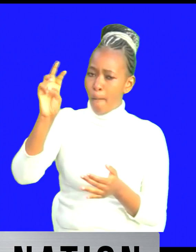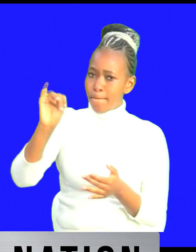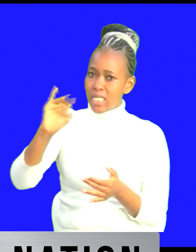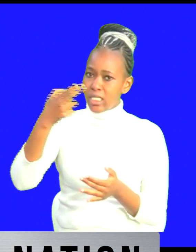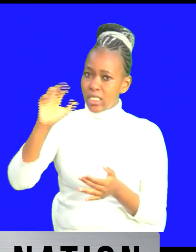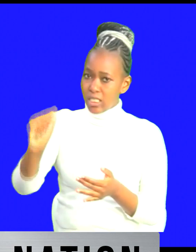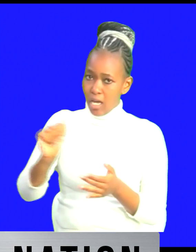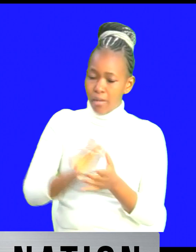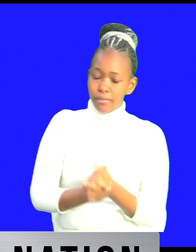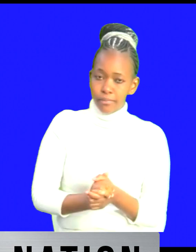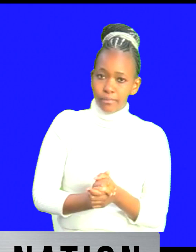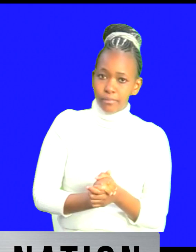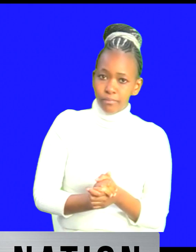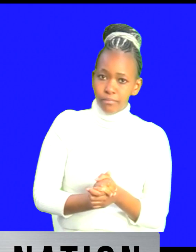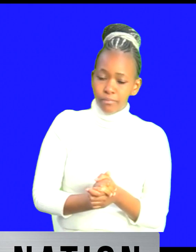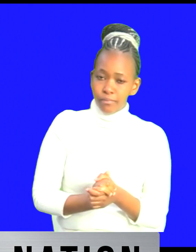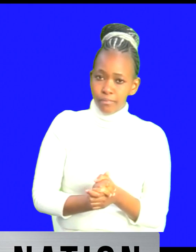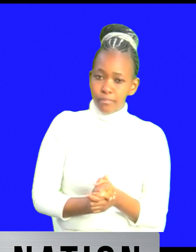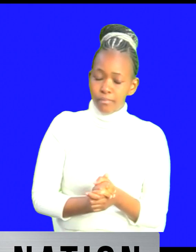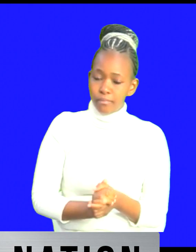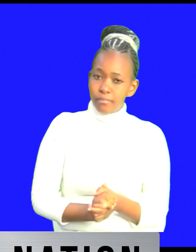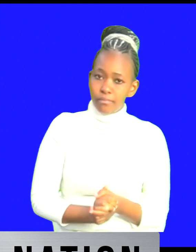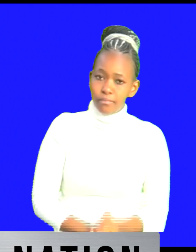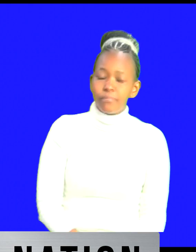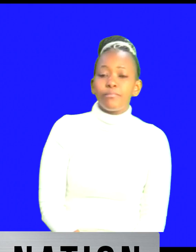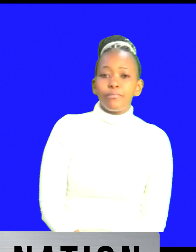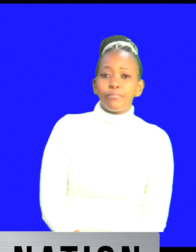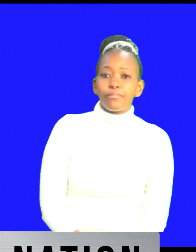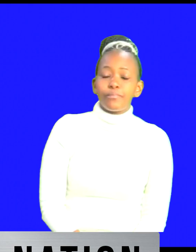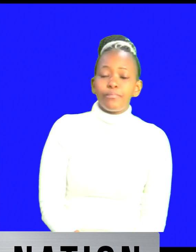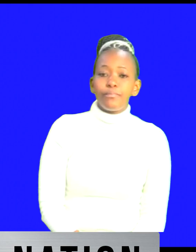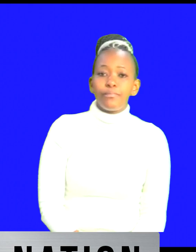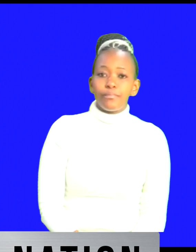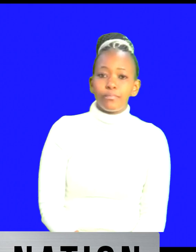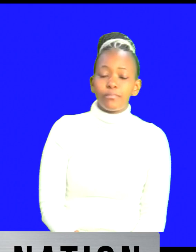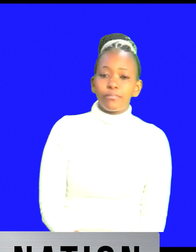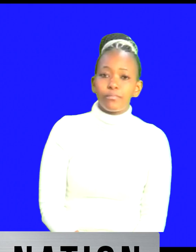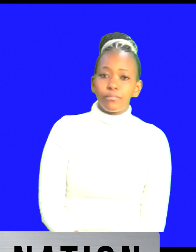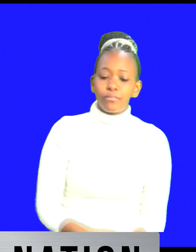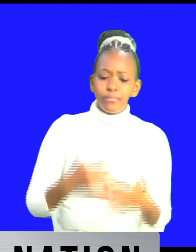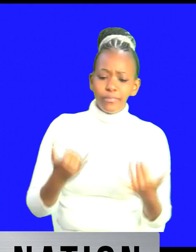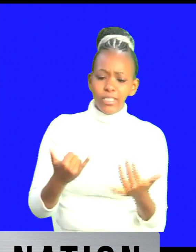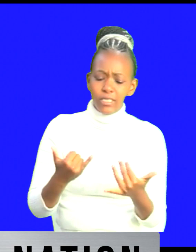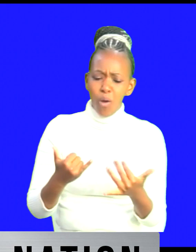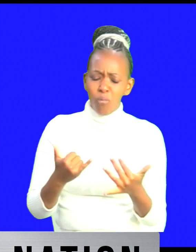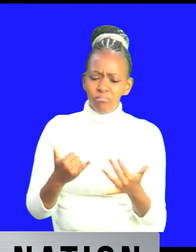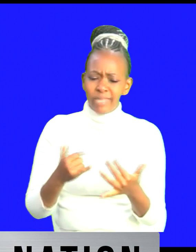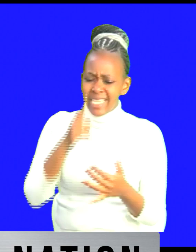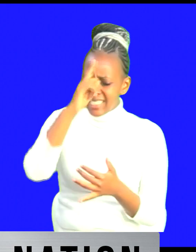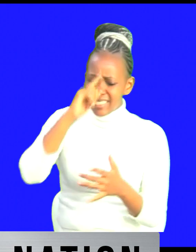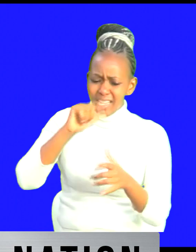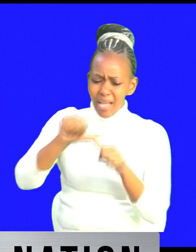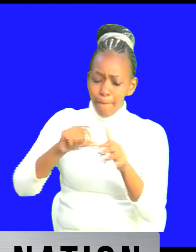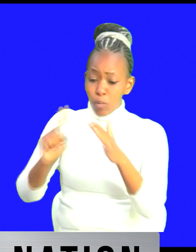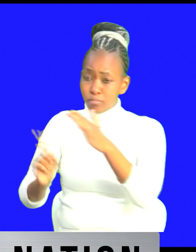so far how serious are things that uh her ministry yes jonah